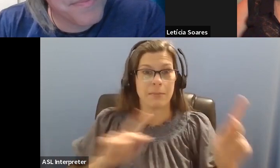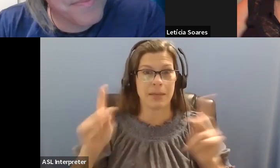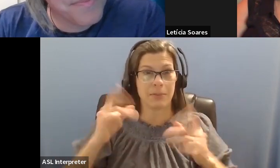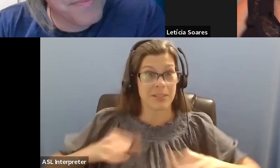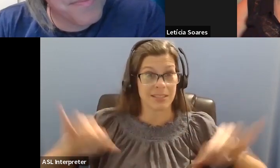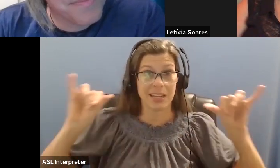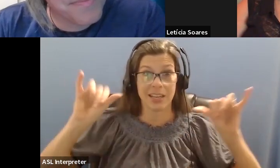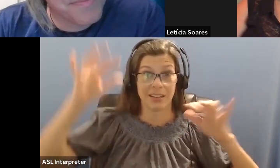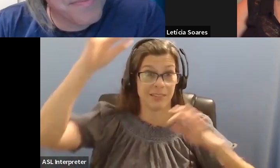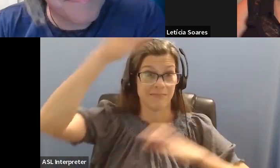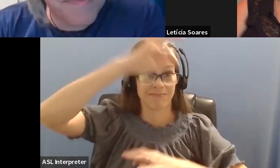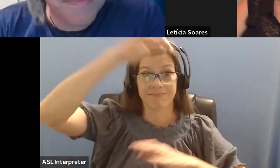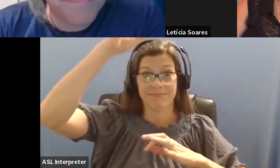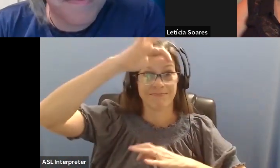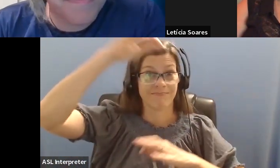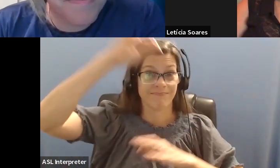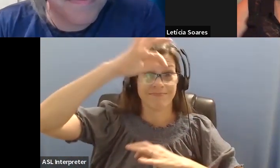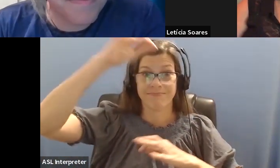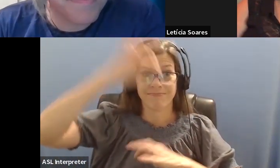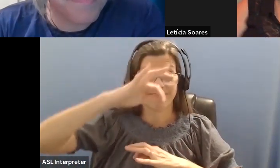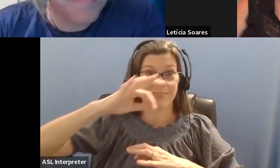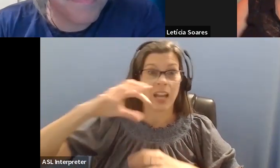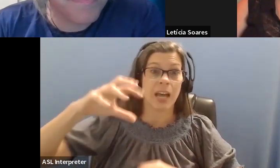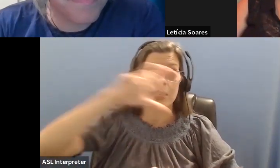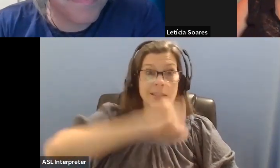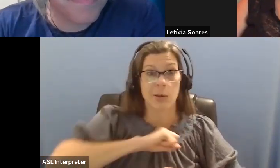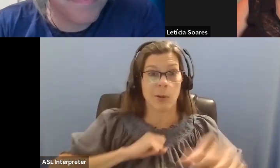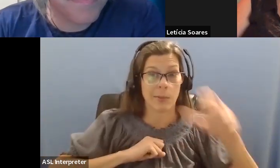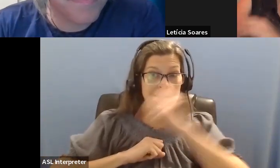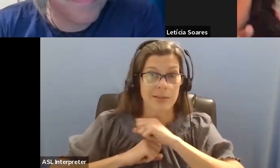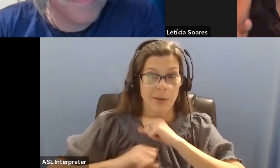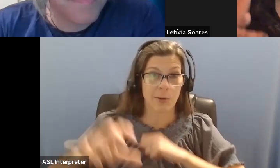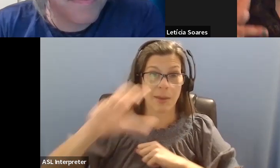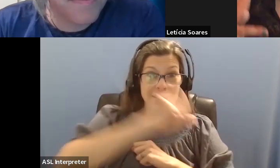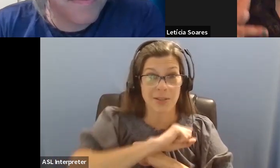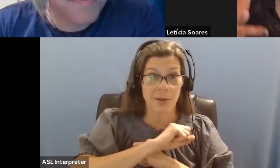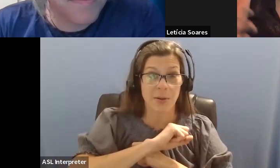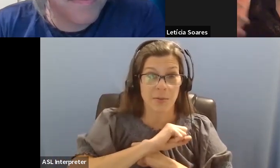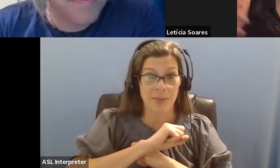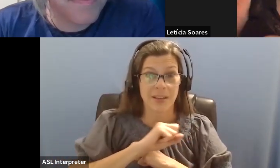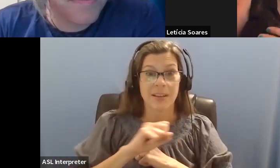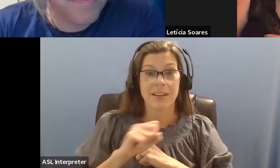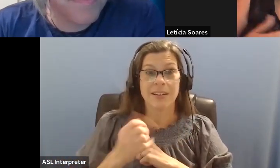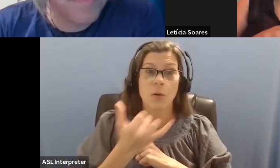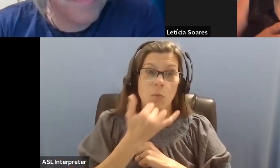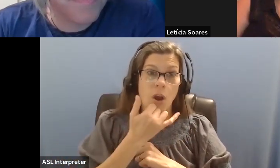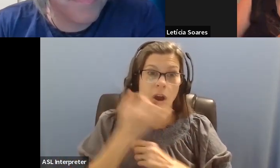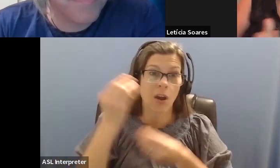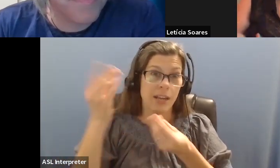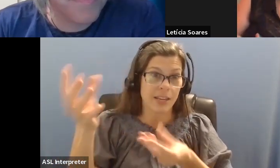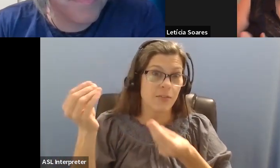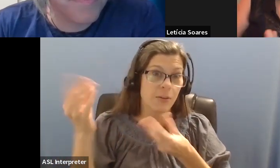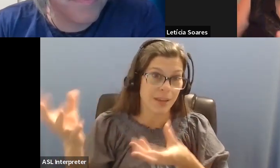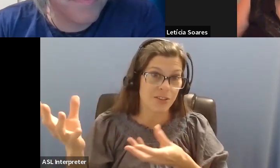much about it. There is a lot of information out there. So, and, and that is true for many